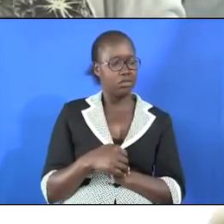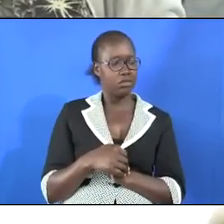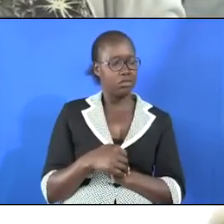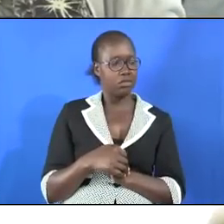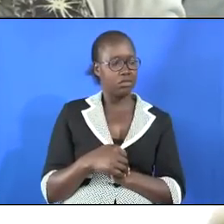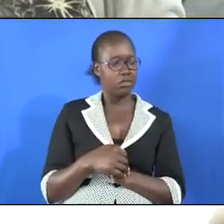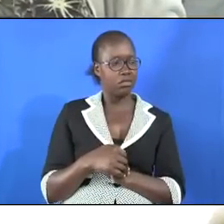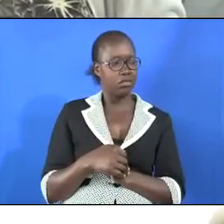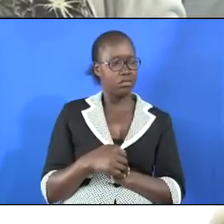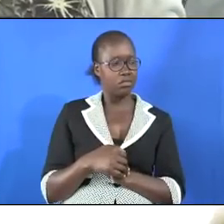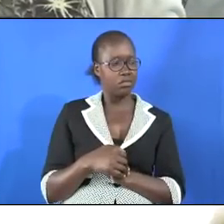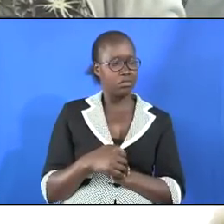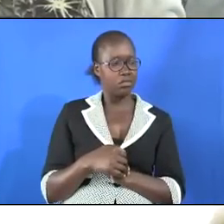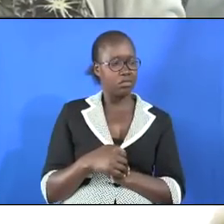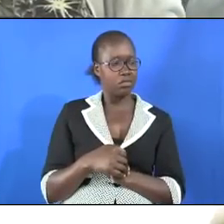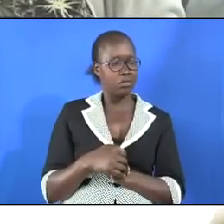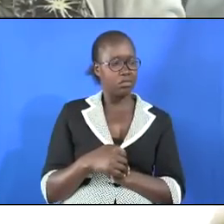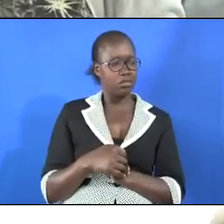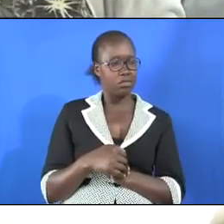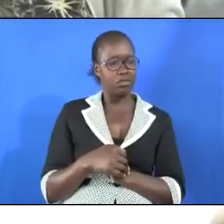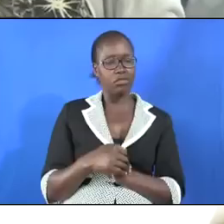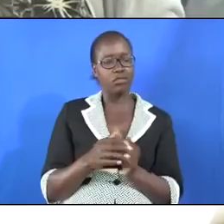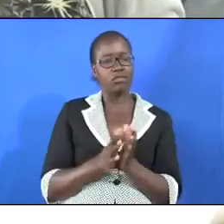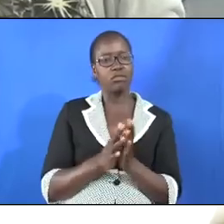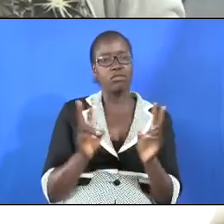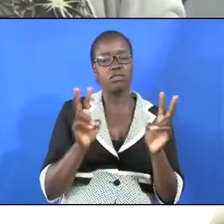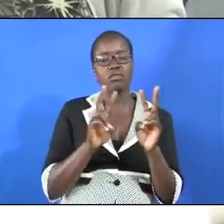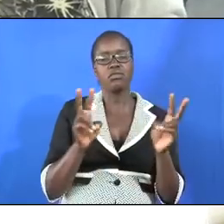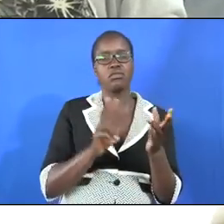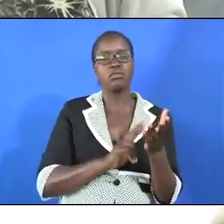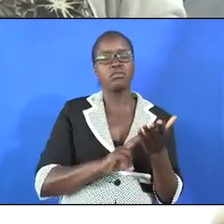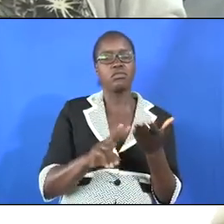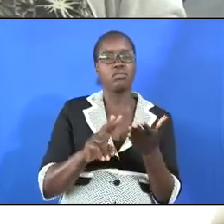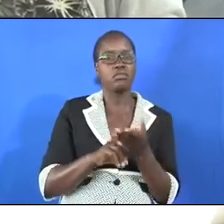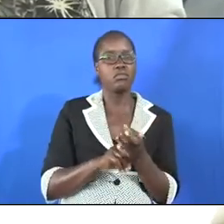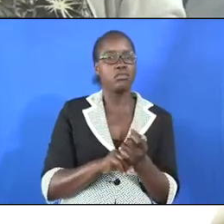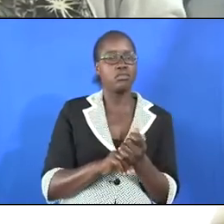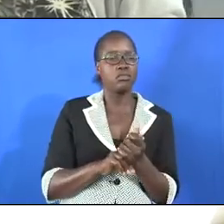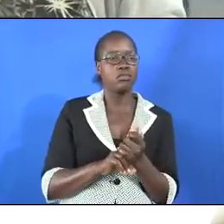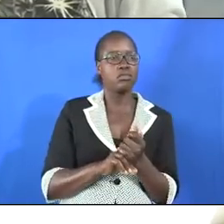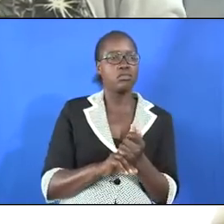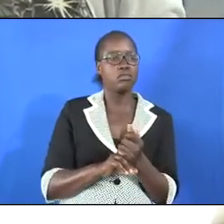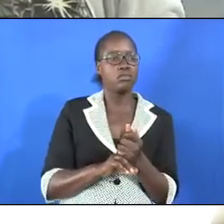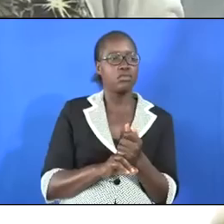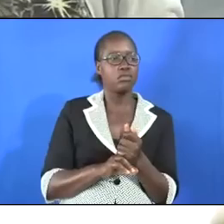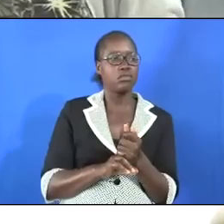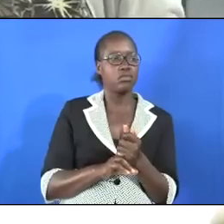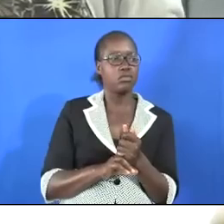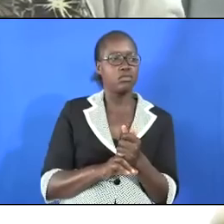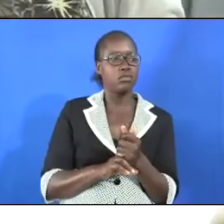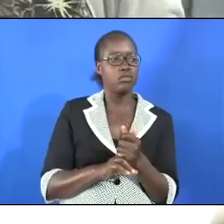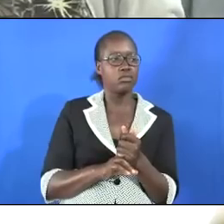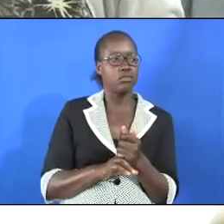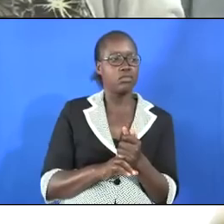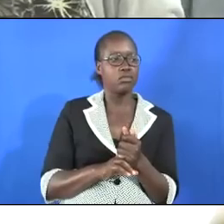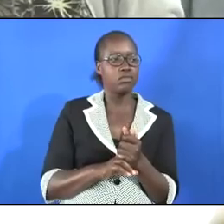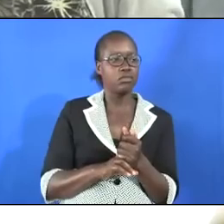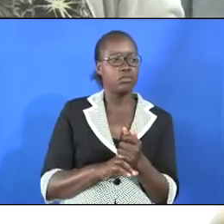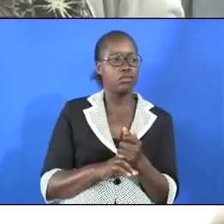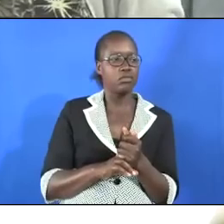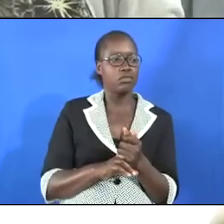Psalms 81 verse 13 as we are looking for Psalms 81 verse 13 allow me to observe and to mention